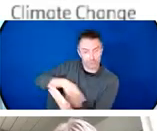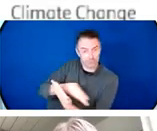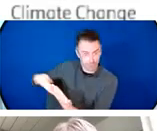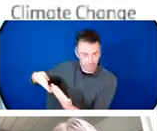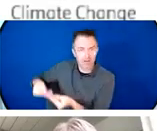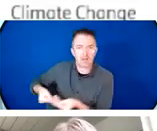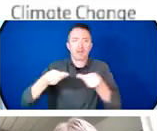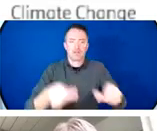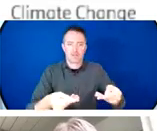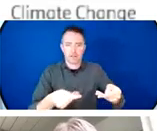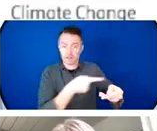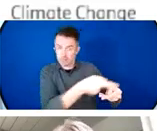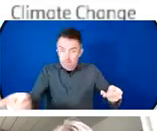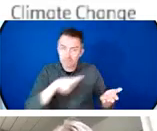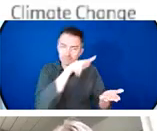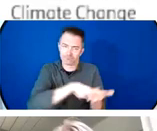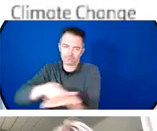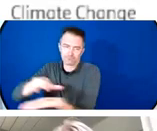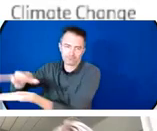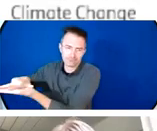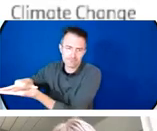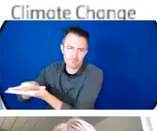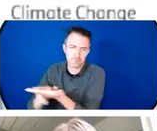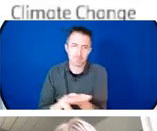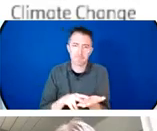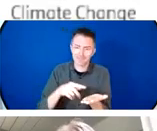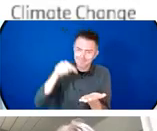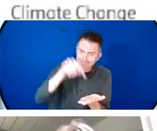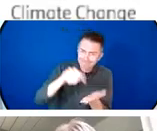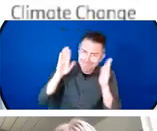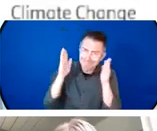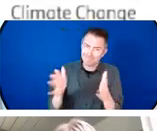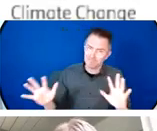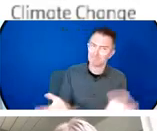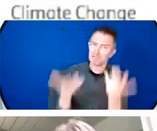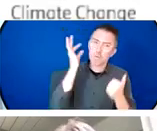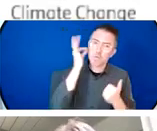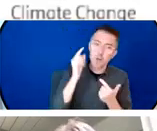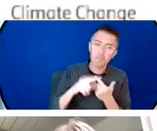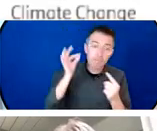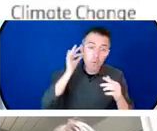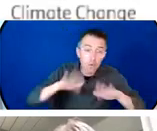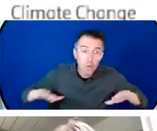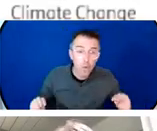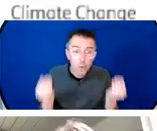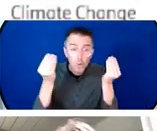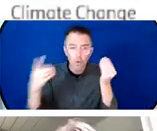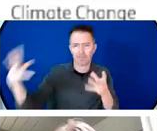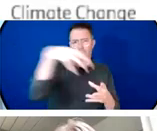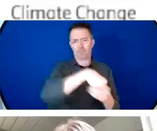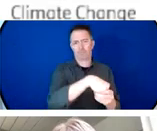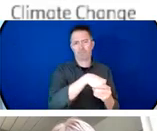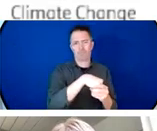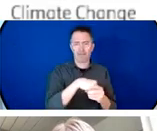face to accessing climate finance. and we will work with other nations and partners to build health